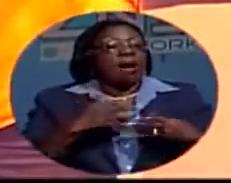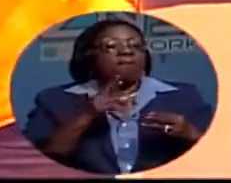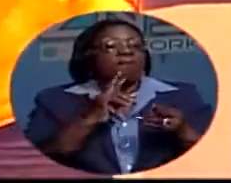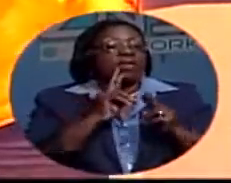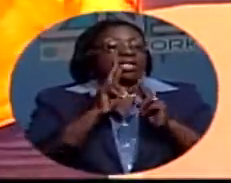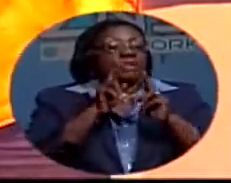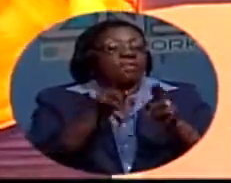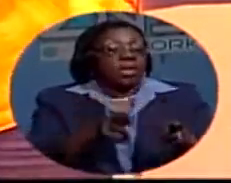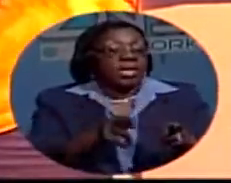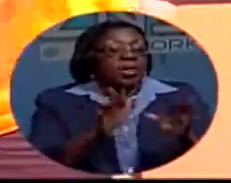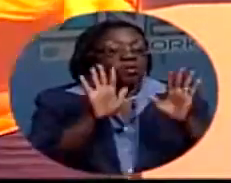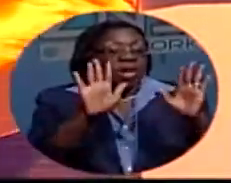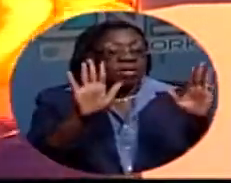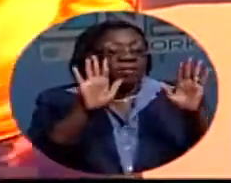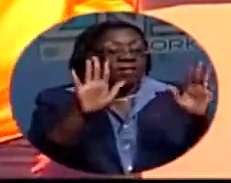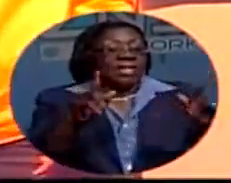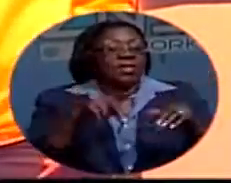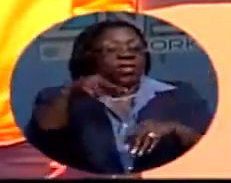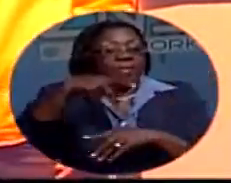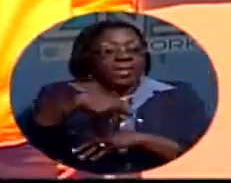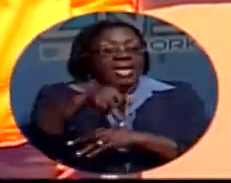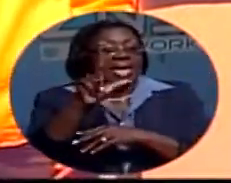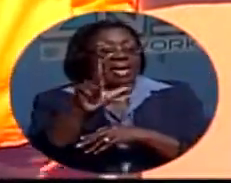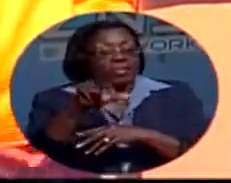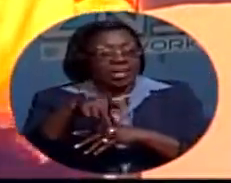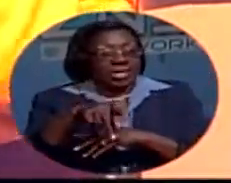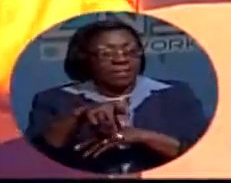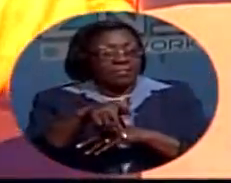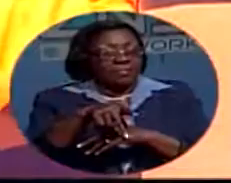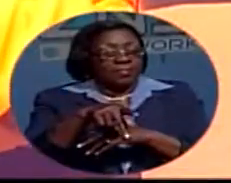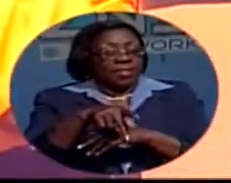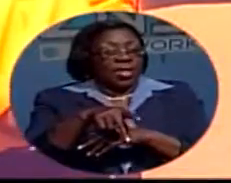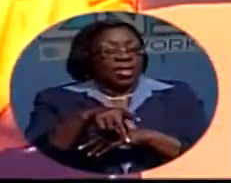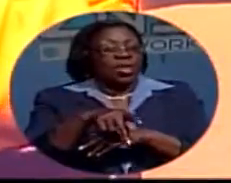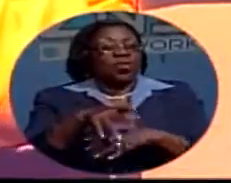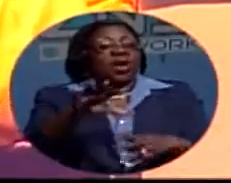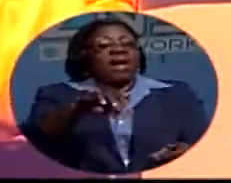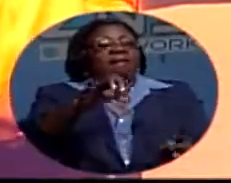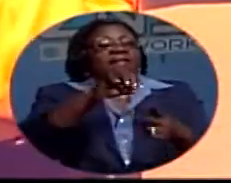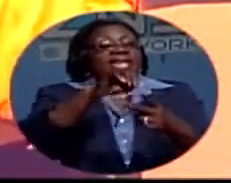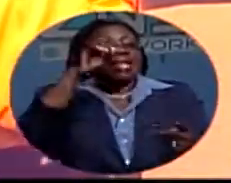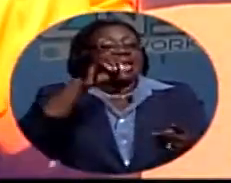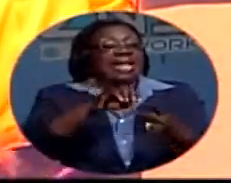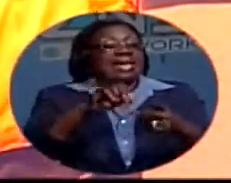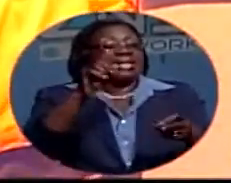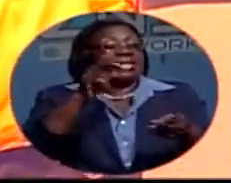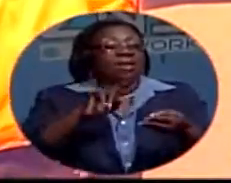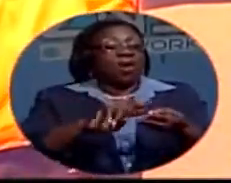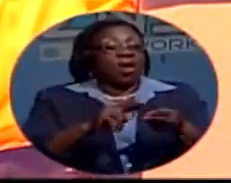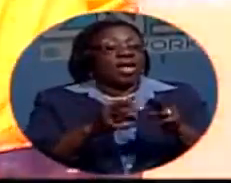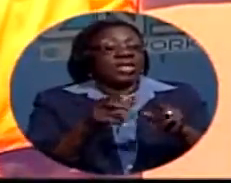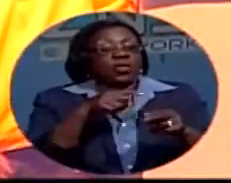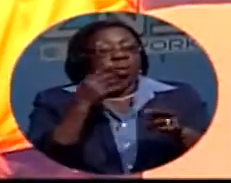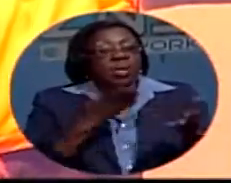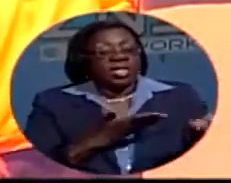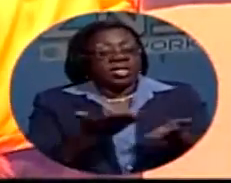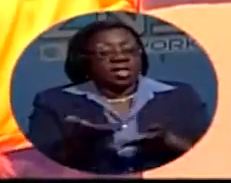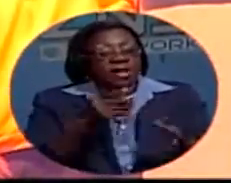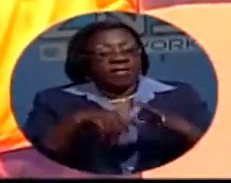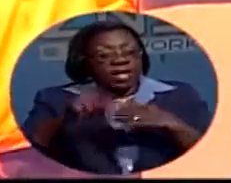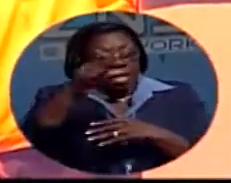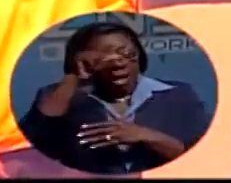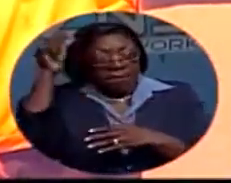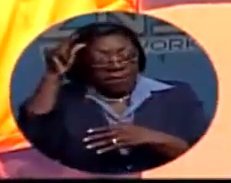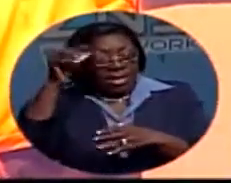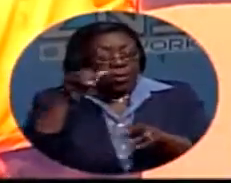wonderfully to the Progressive Liberal Party. You have elected colleagues who will serve in government with me.